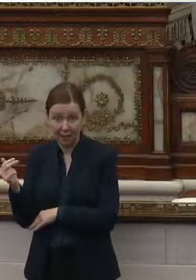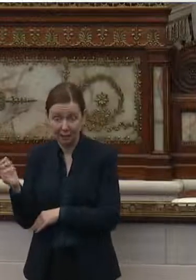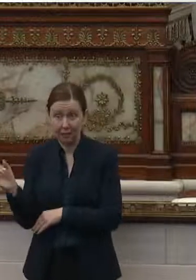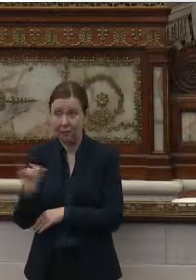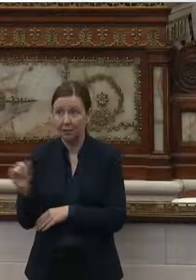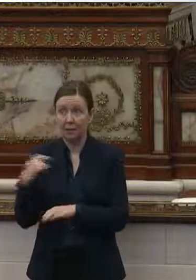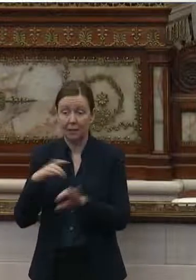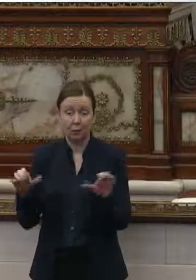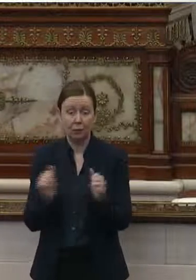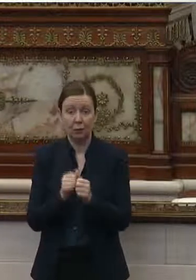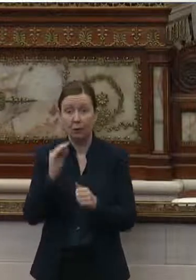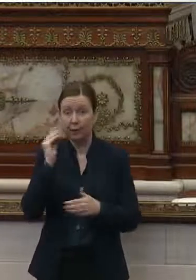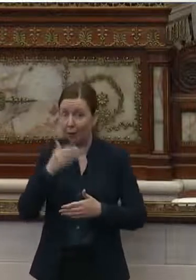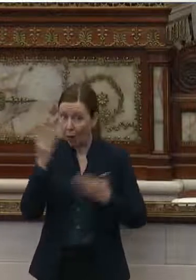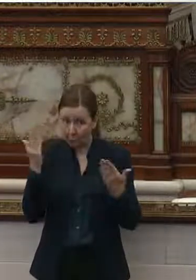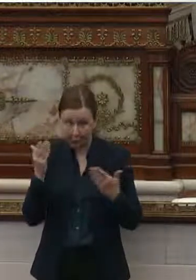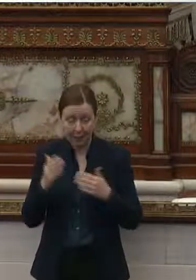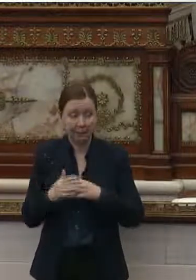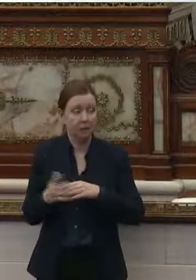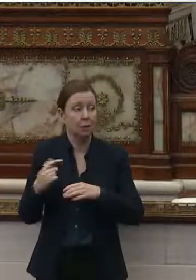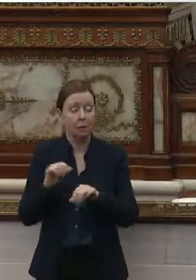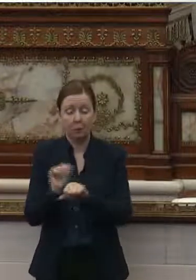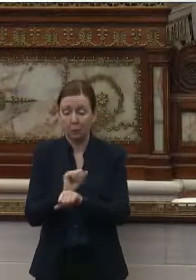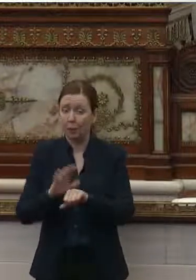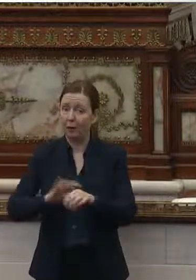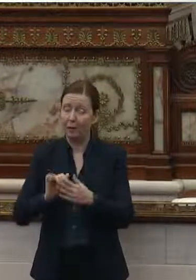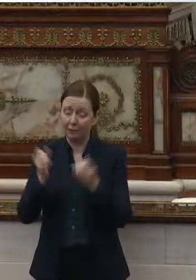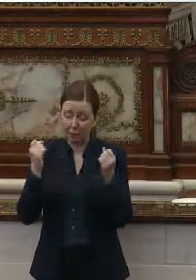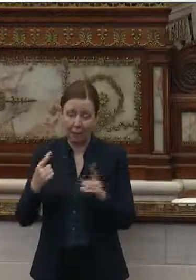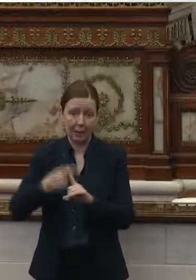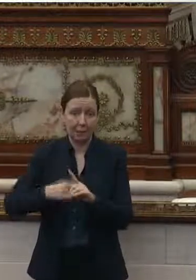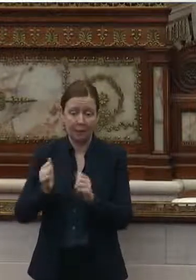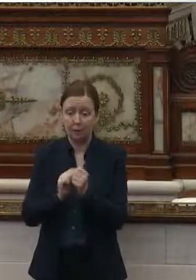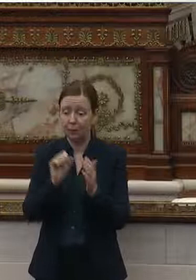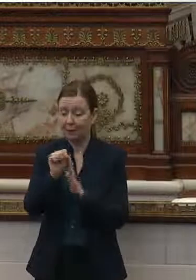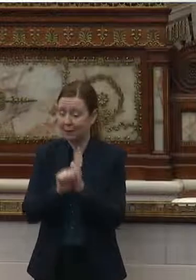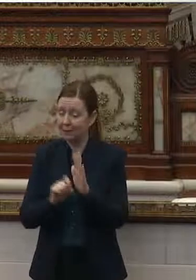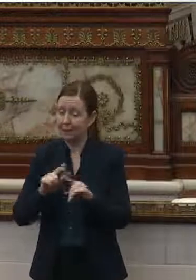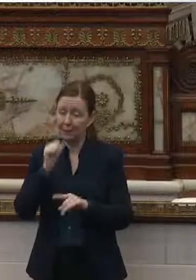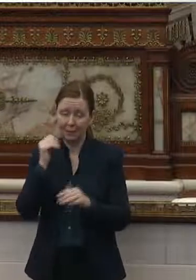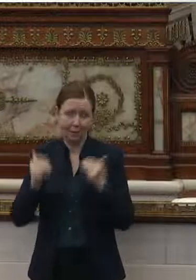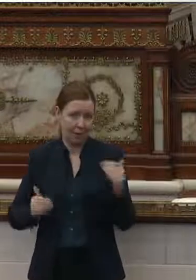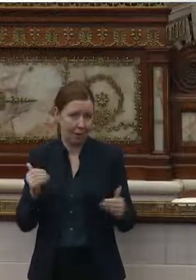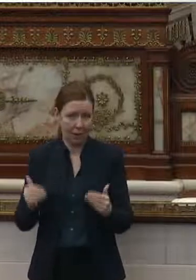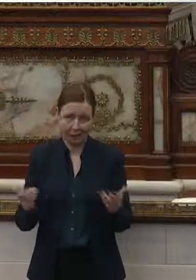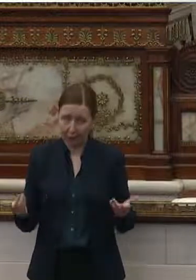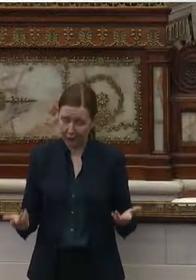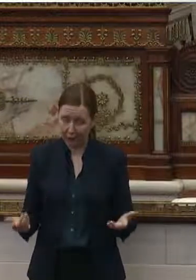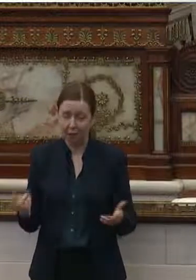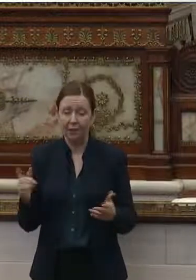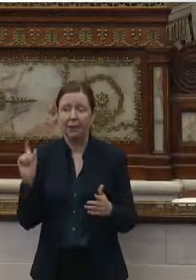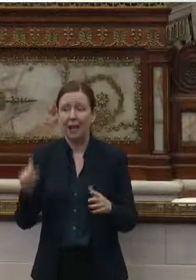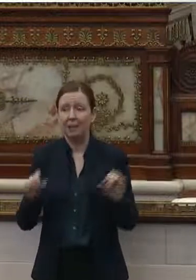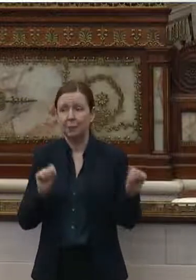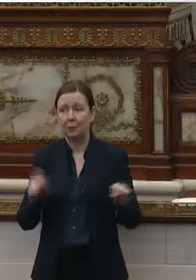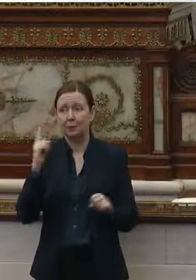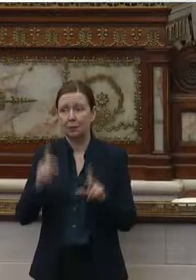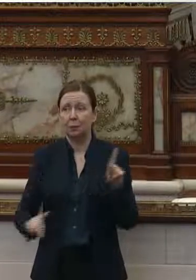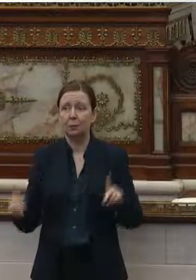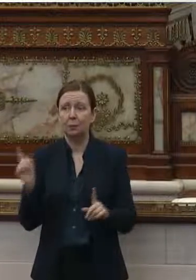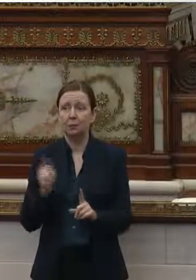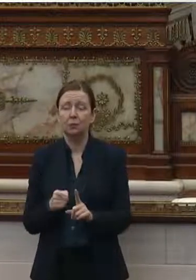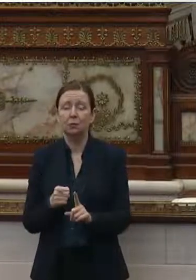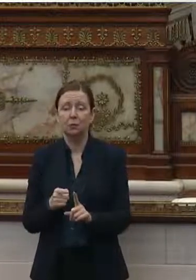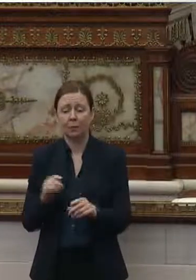like we're doing with the homeless population. We've been working on that for months with the state, not moving very far. There has to be the ability for people to,